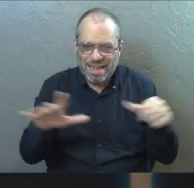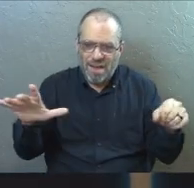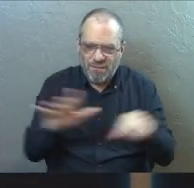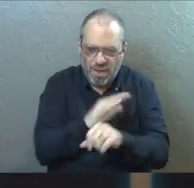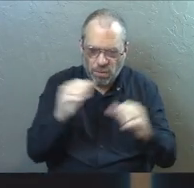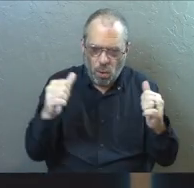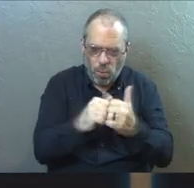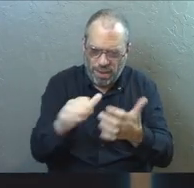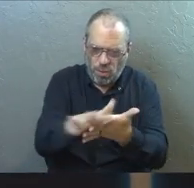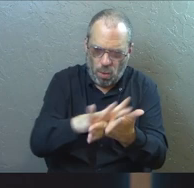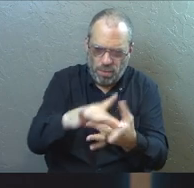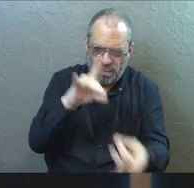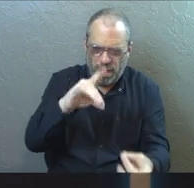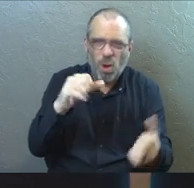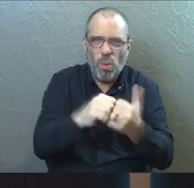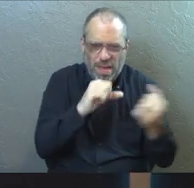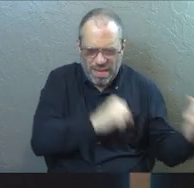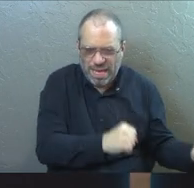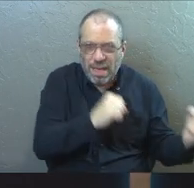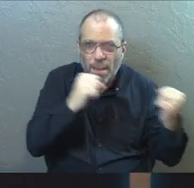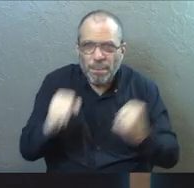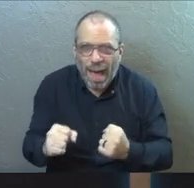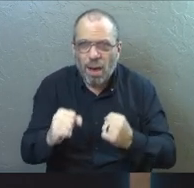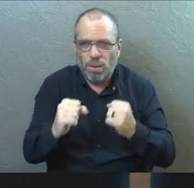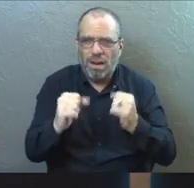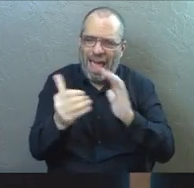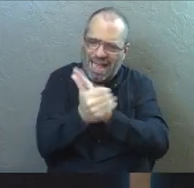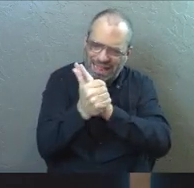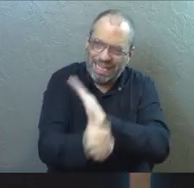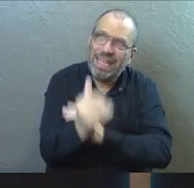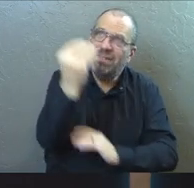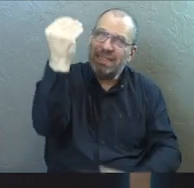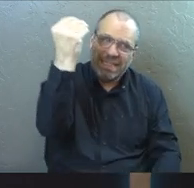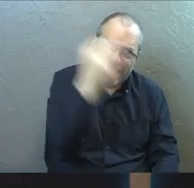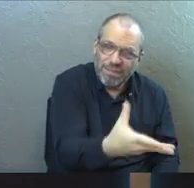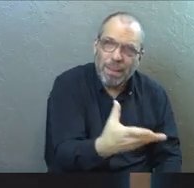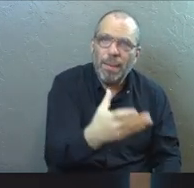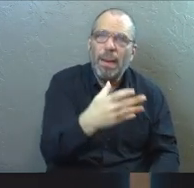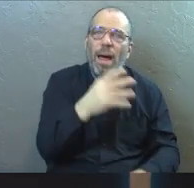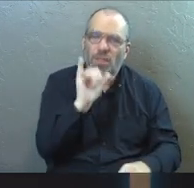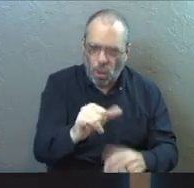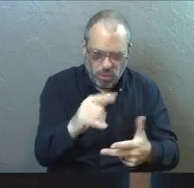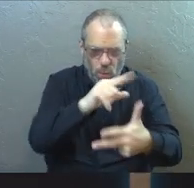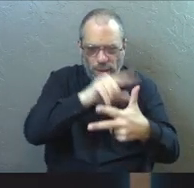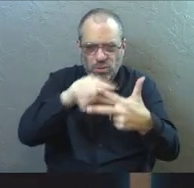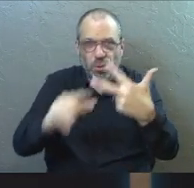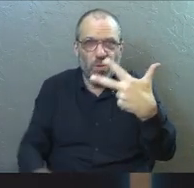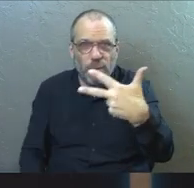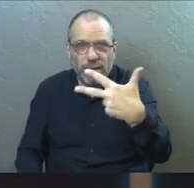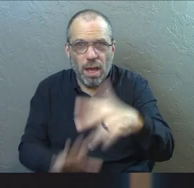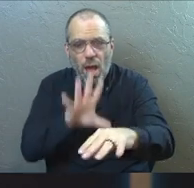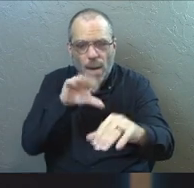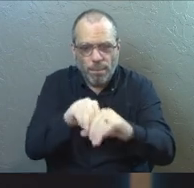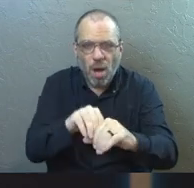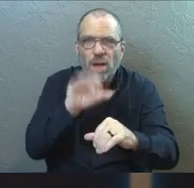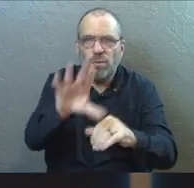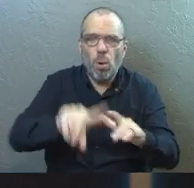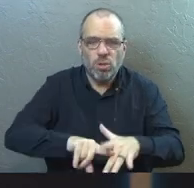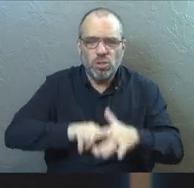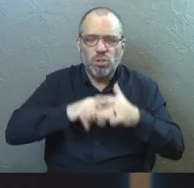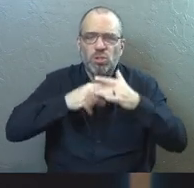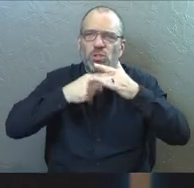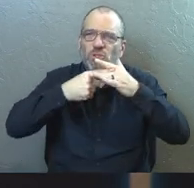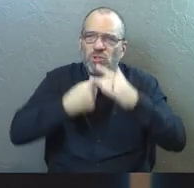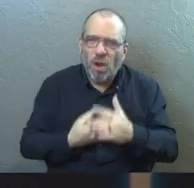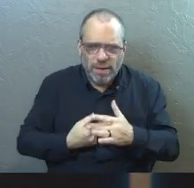filled with the Holy Spirit, with his power and with the gifts that he wants to give them. Those three things are part of your starting